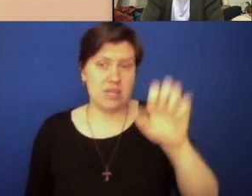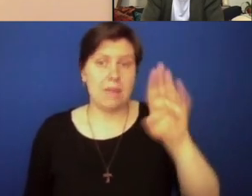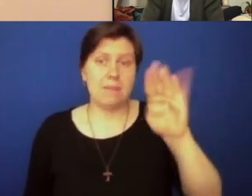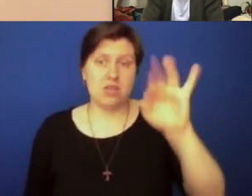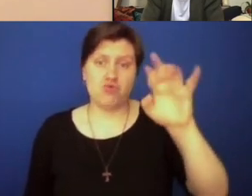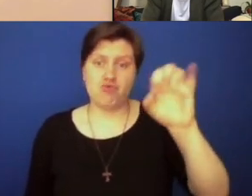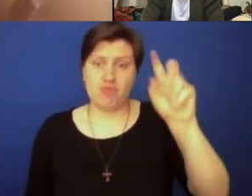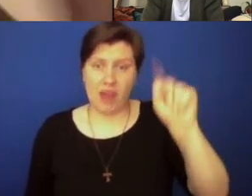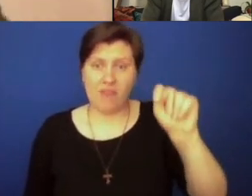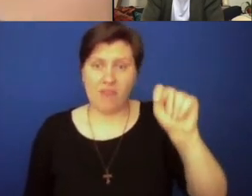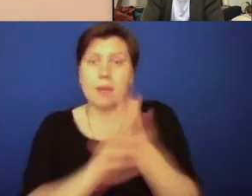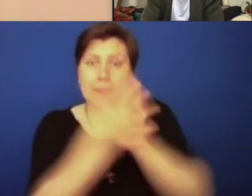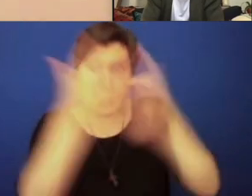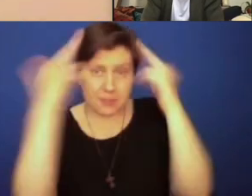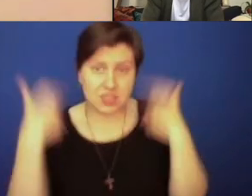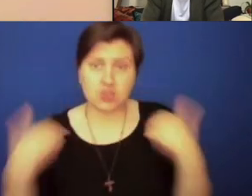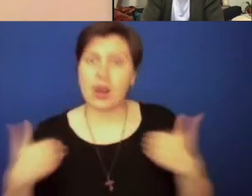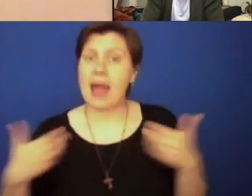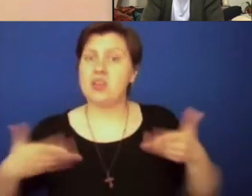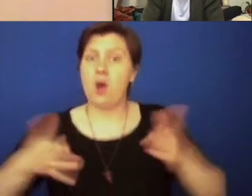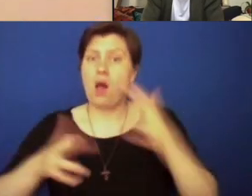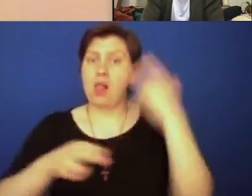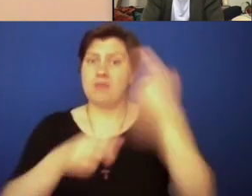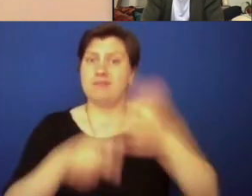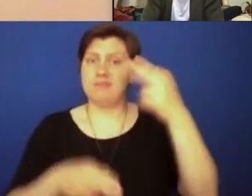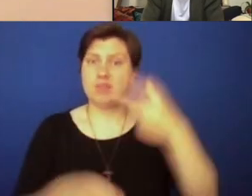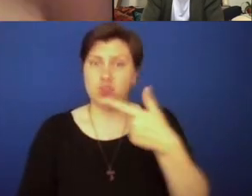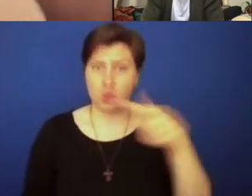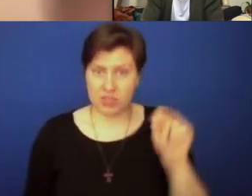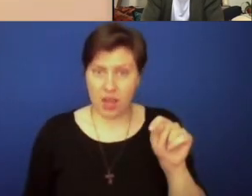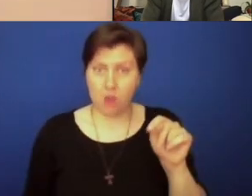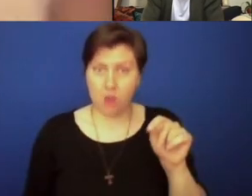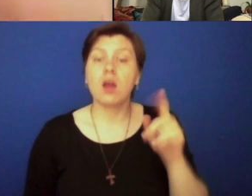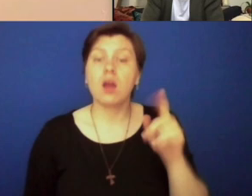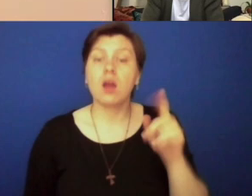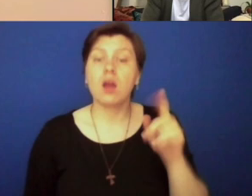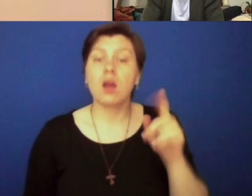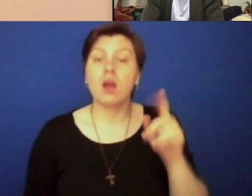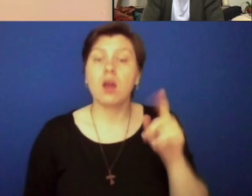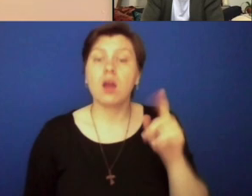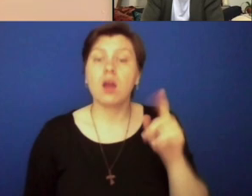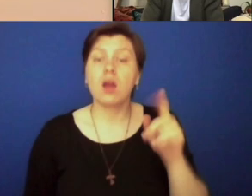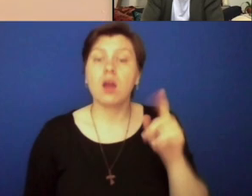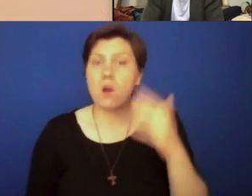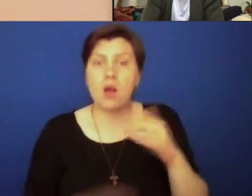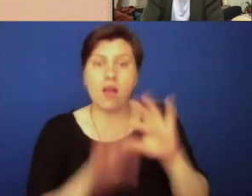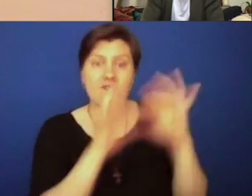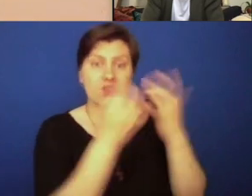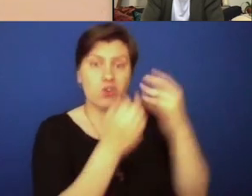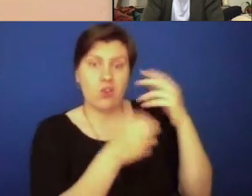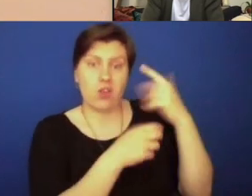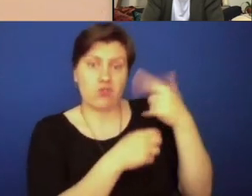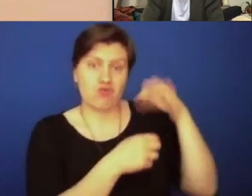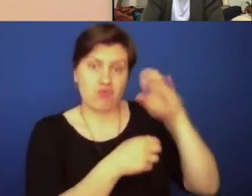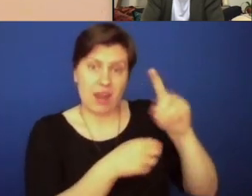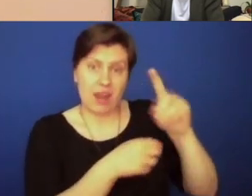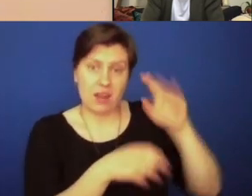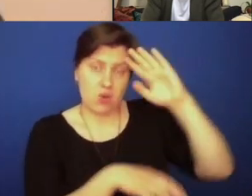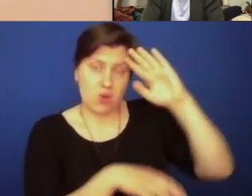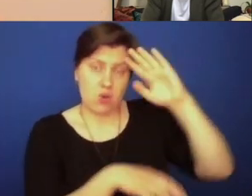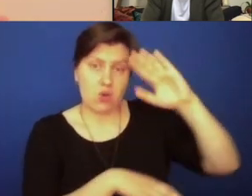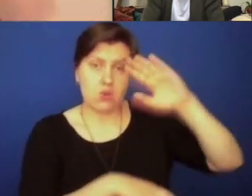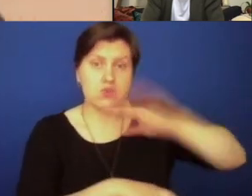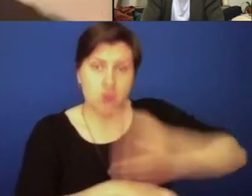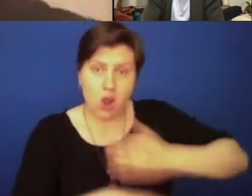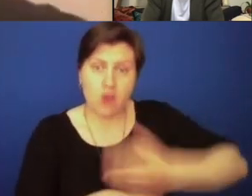Sister Mary Aloysius Beecraft, who has a hall named after her at Georgetown. This is a woman who we now know as the paternal granddaughter of Charles Carroll of Carrollton.